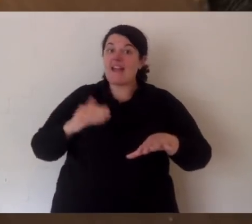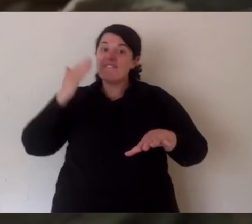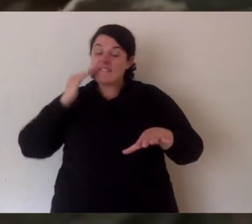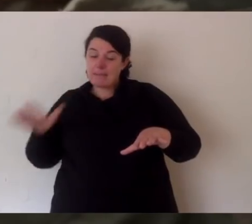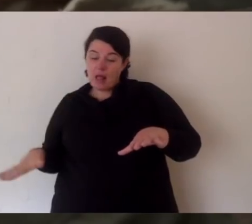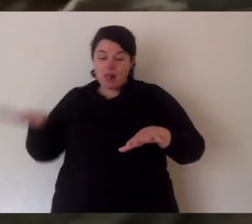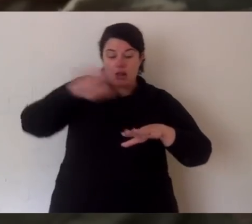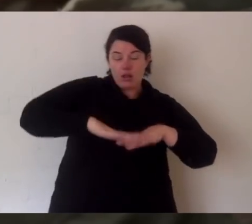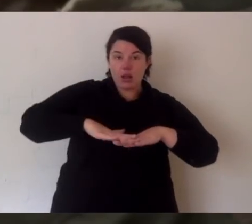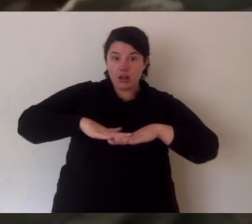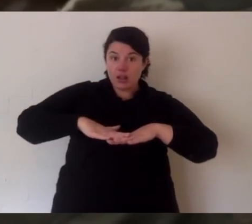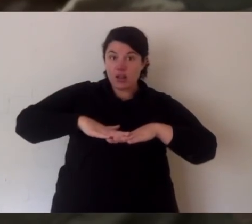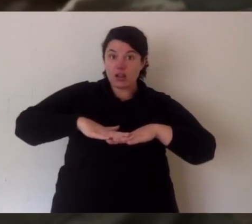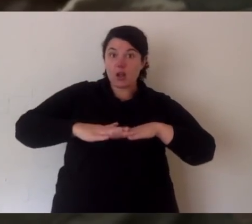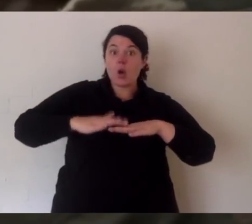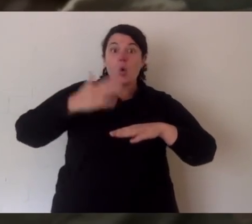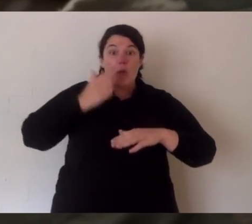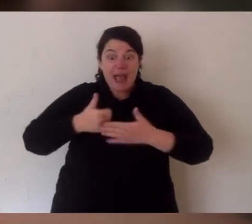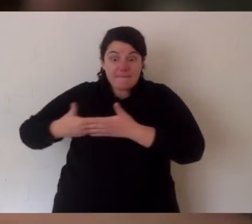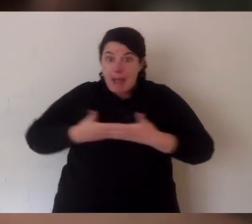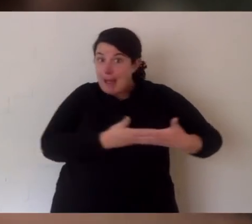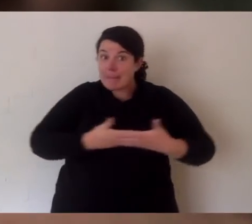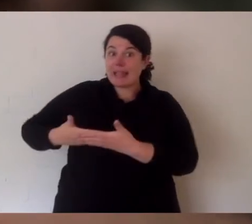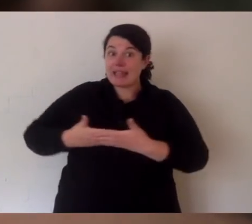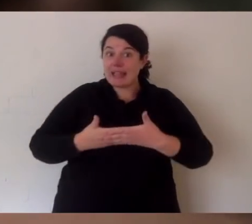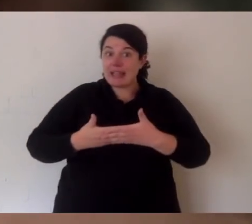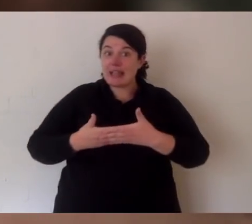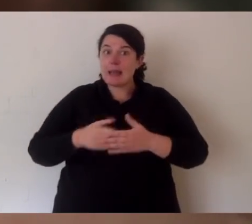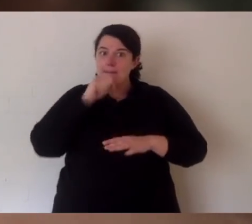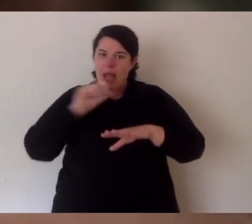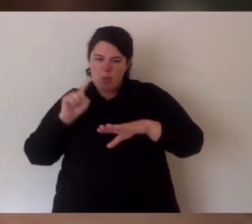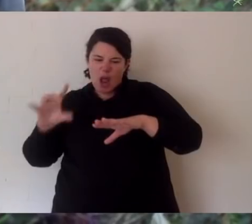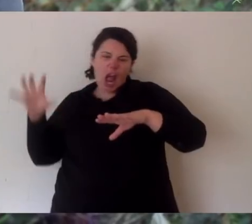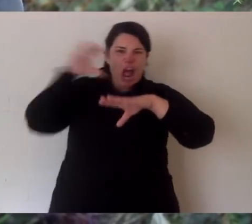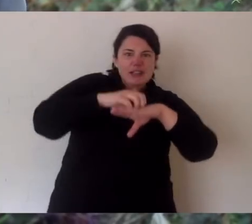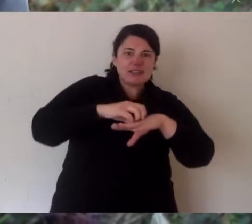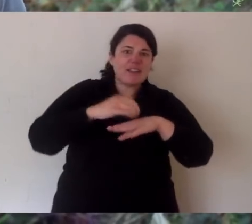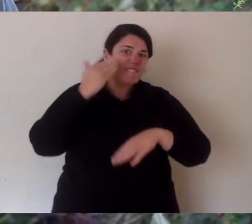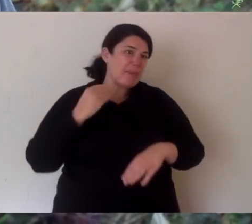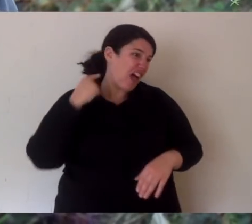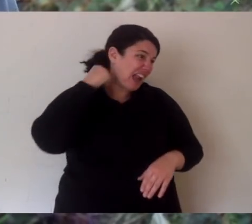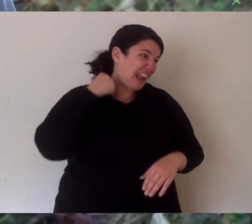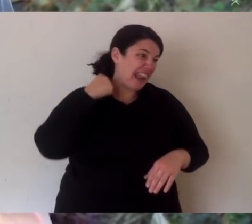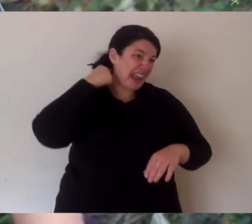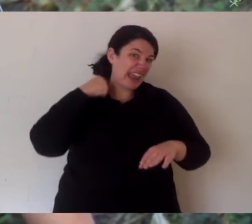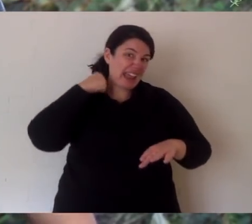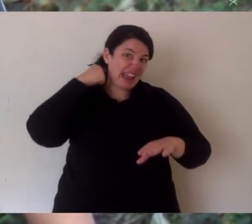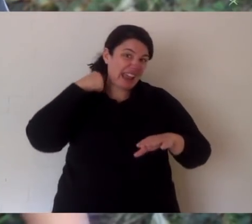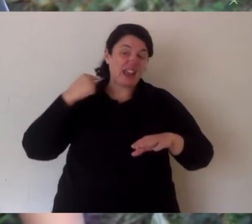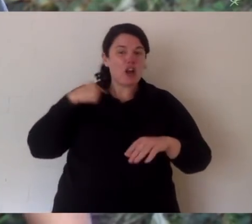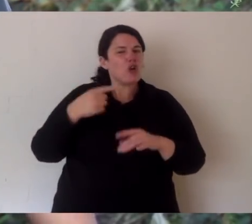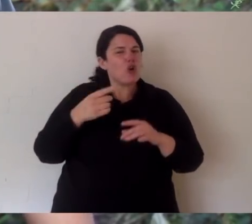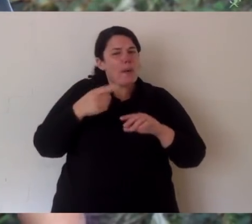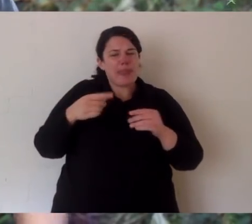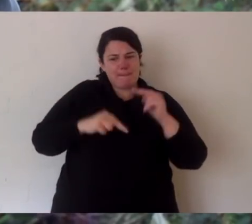territories but the female territories overlap the male's territory. Now when they breed the male actually